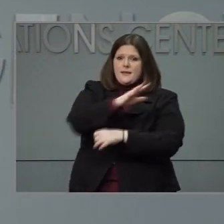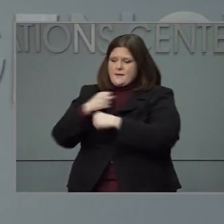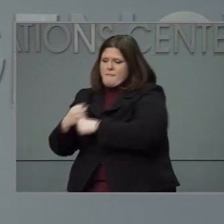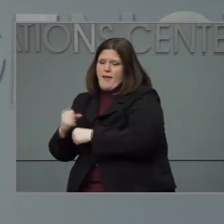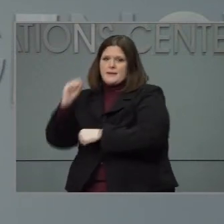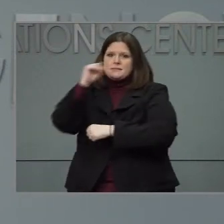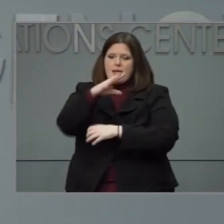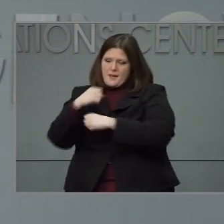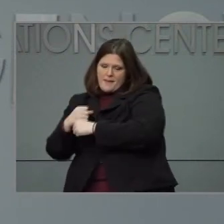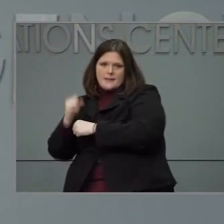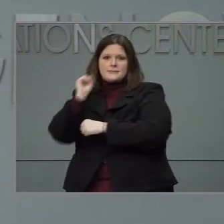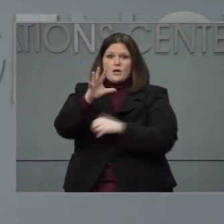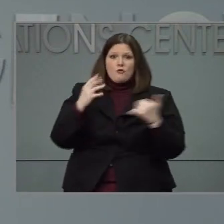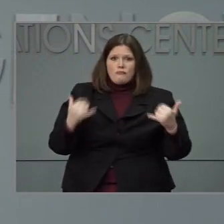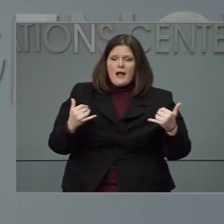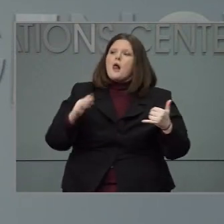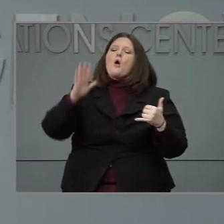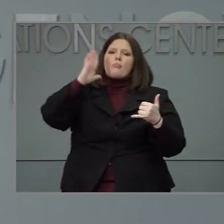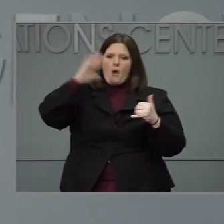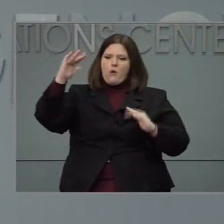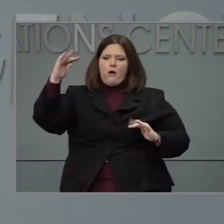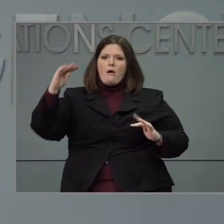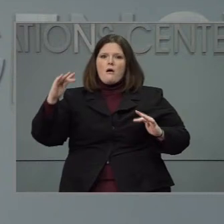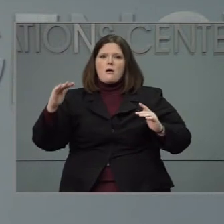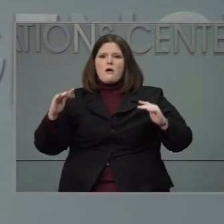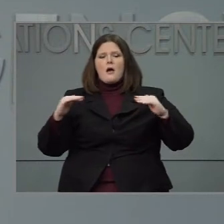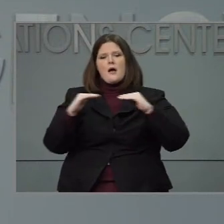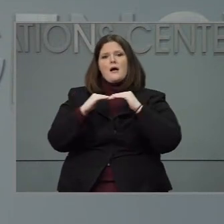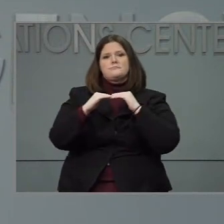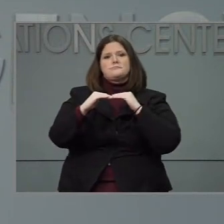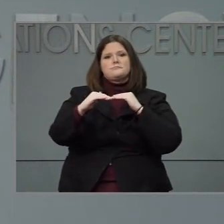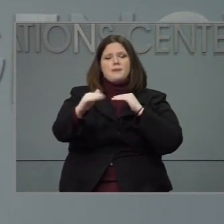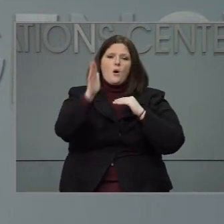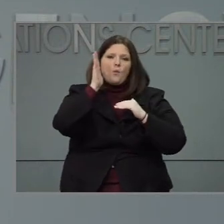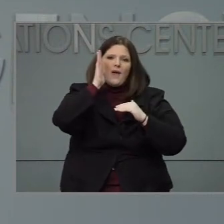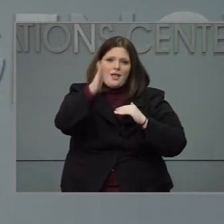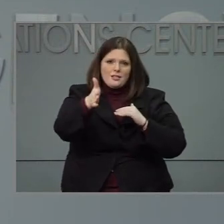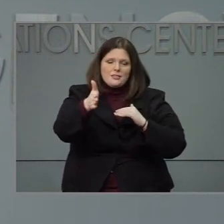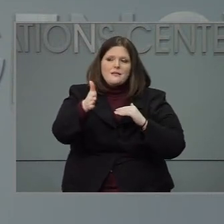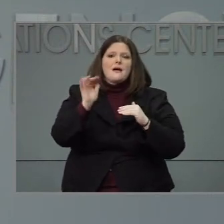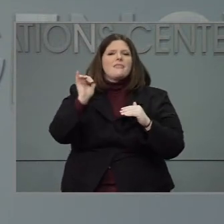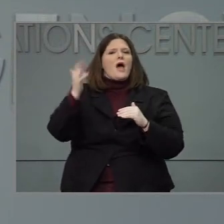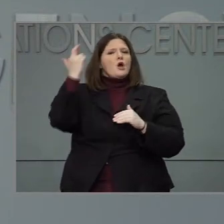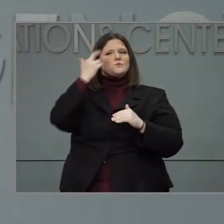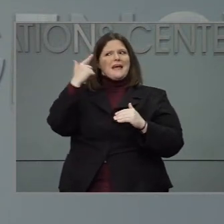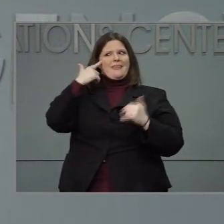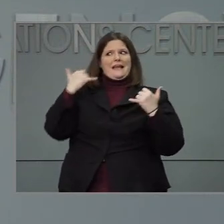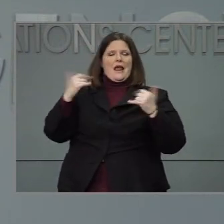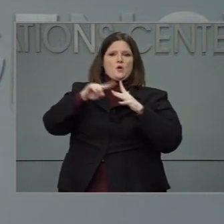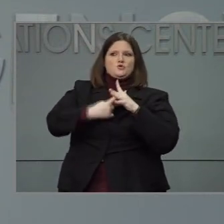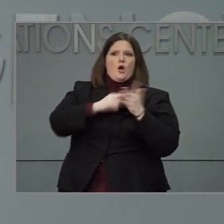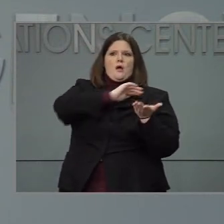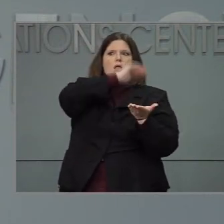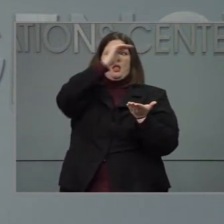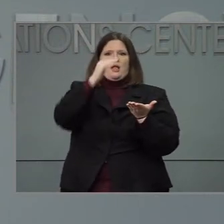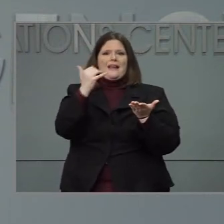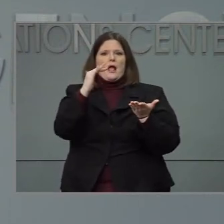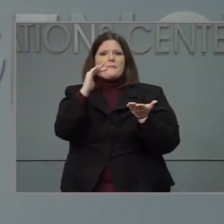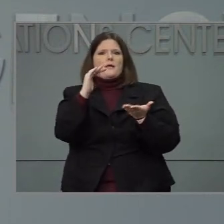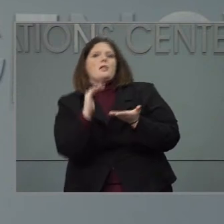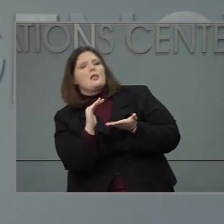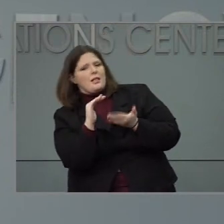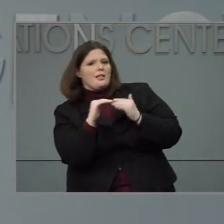question for the federal government related to why we started with a bit of a higher allocation. And now we're kind of at a slightly